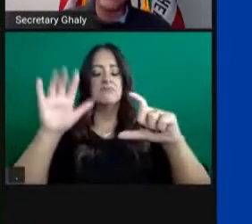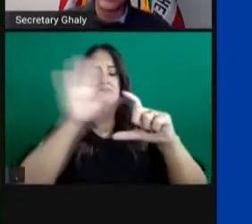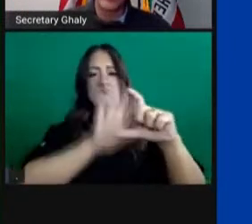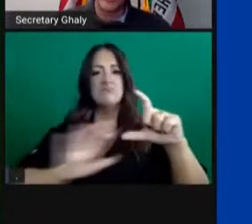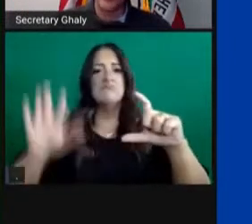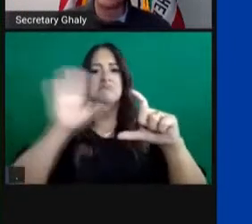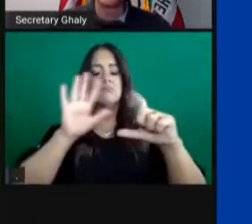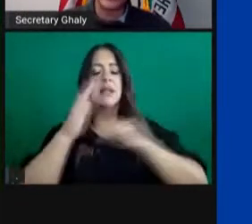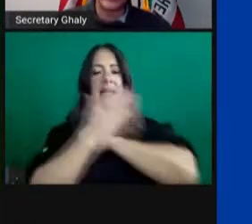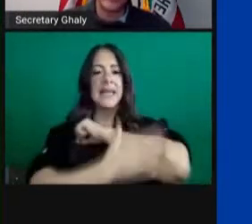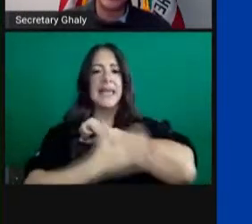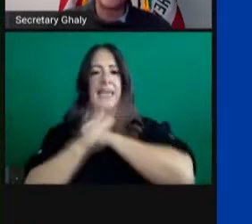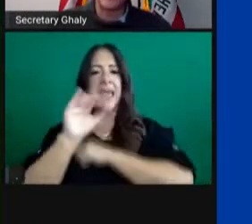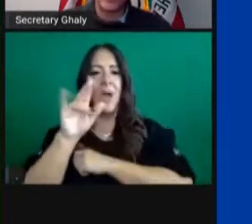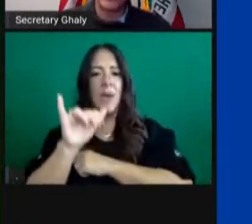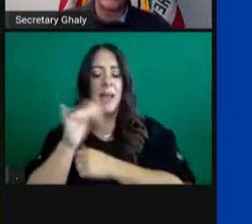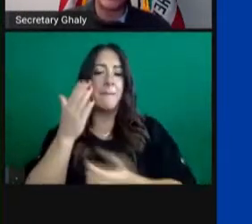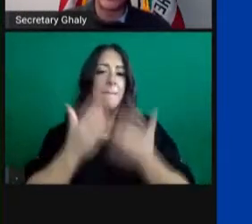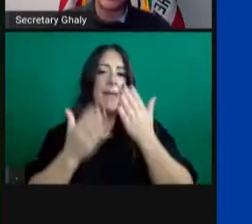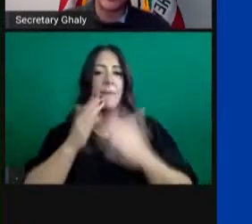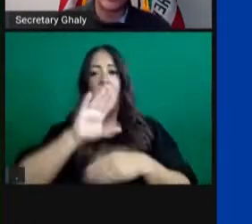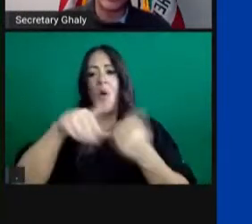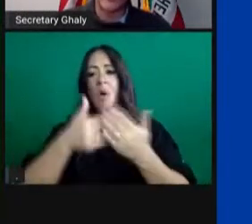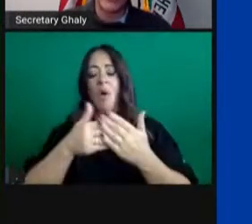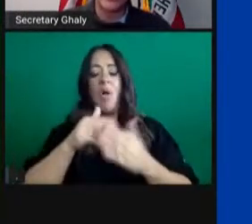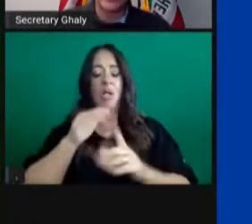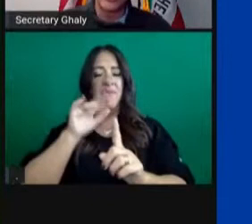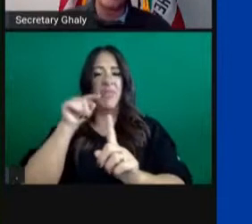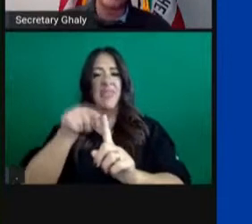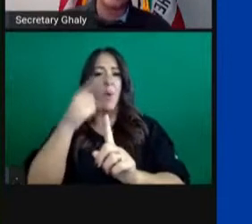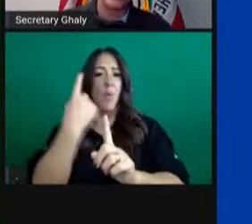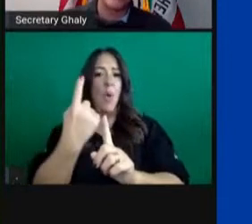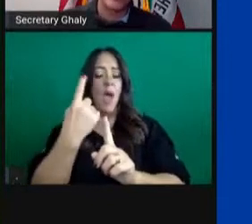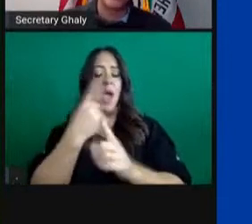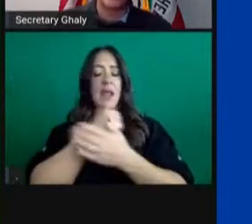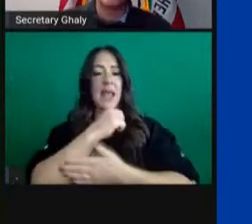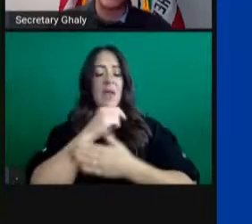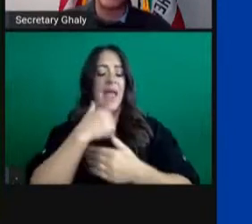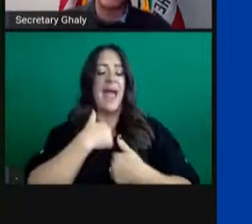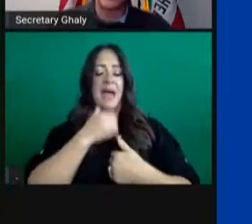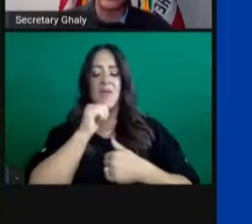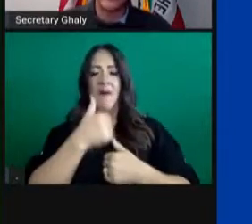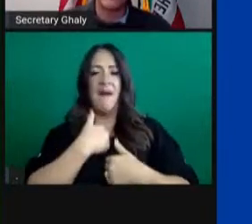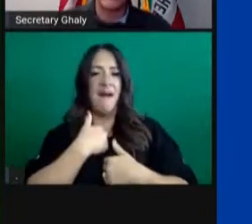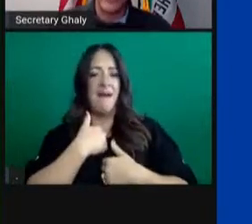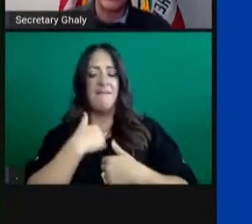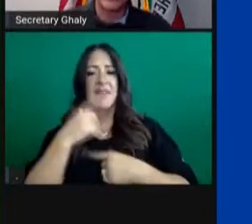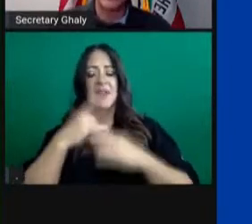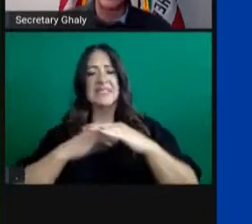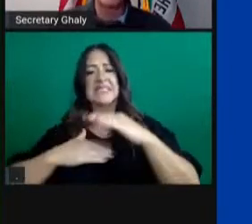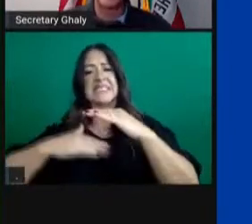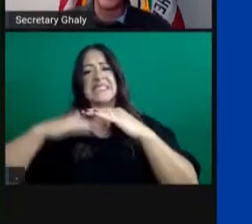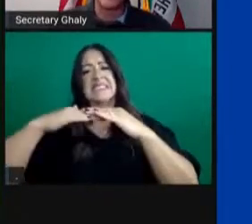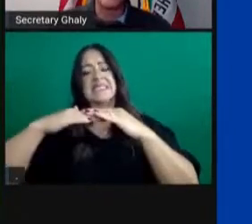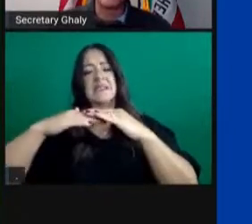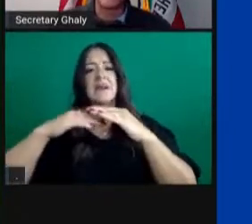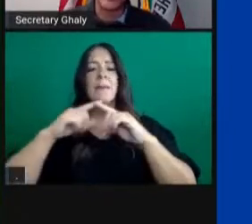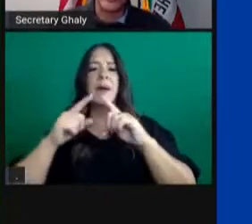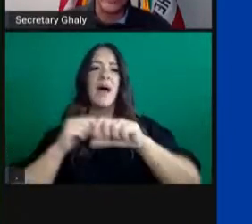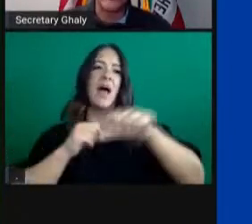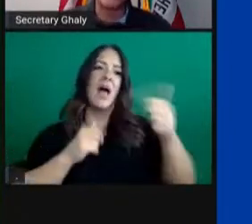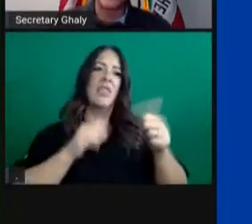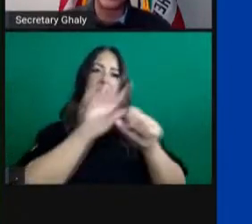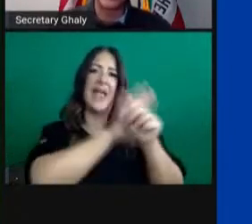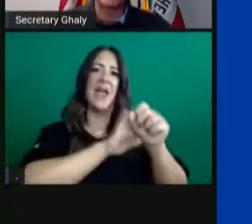only all of their hospitals in surge capacity while other parts of the region still have capacity. So